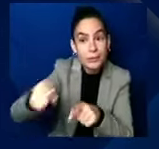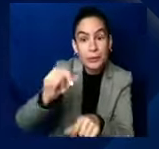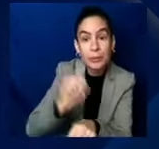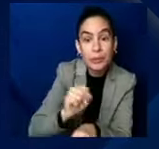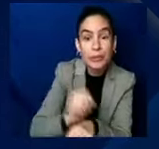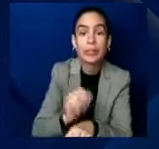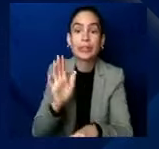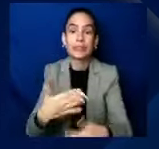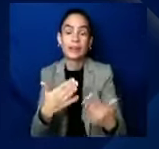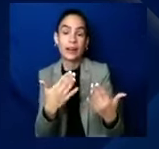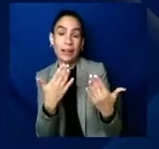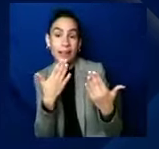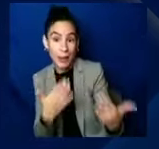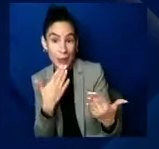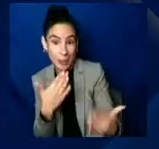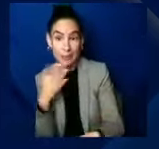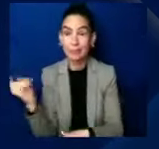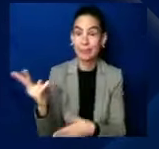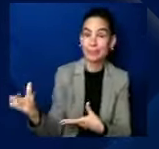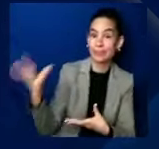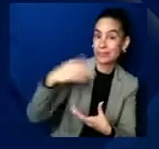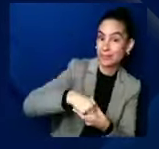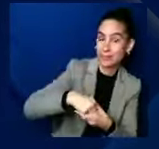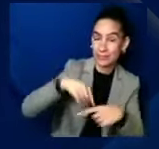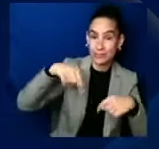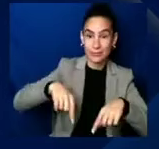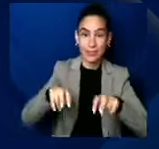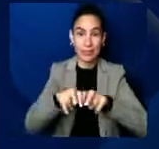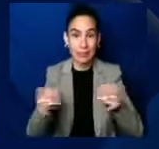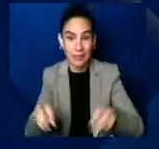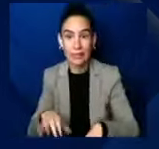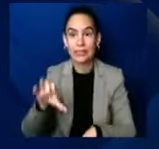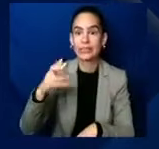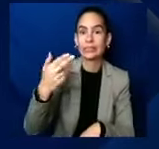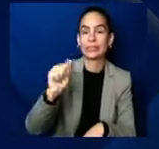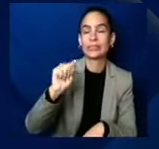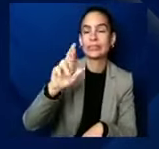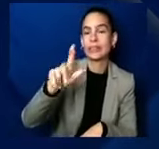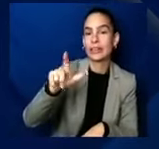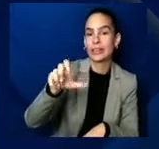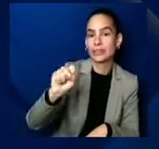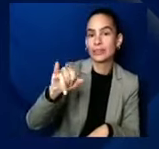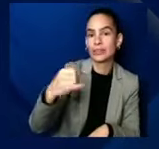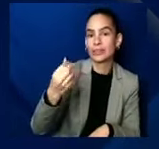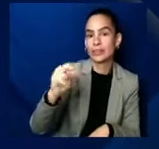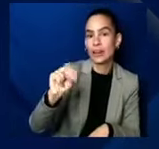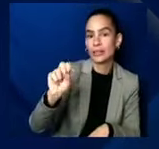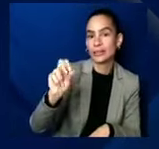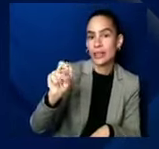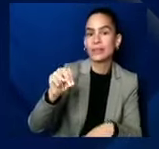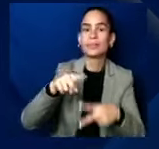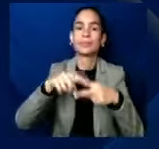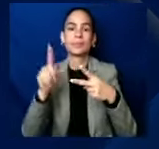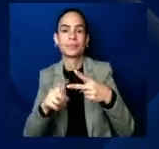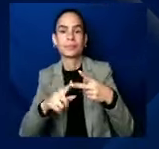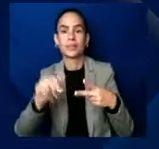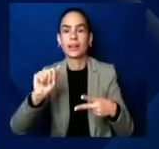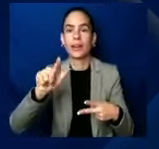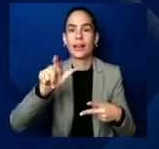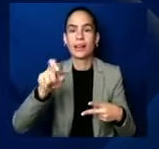discussion. And they're Charles Johnson and Alexis Ohanian. And I want to say, Charles,